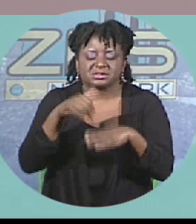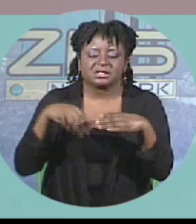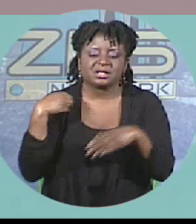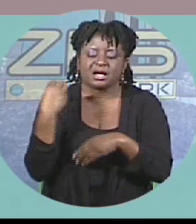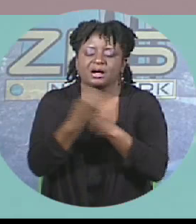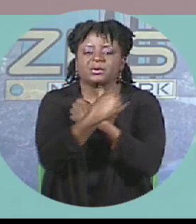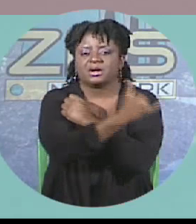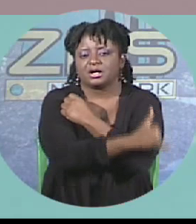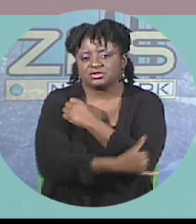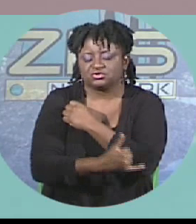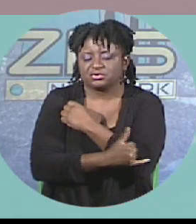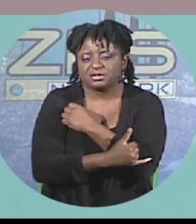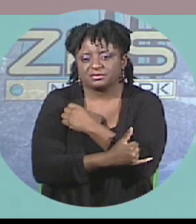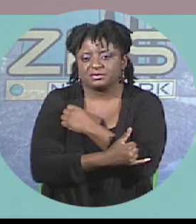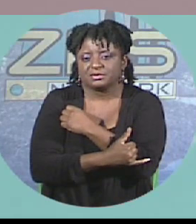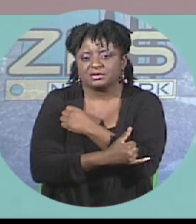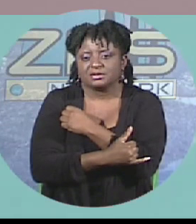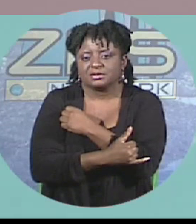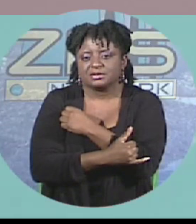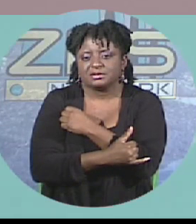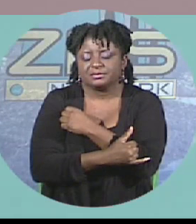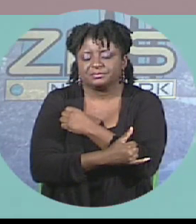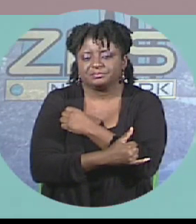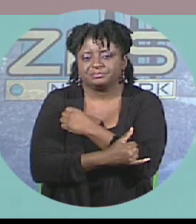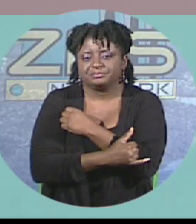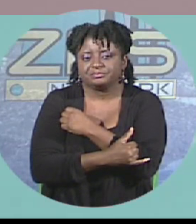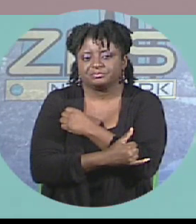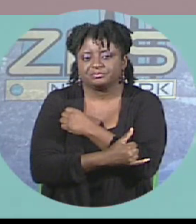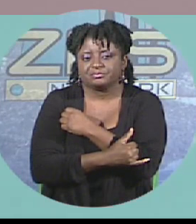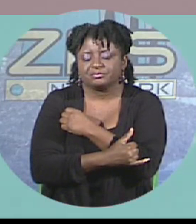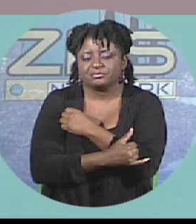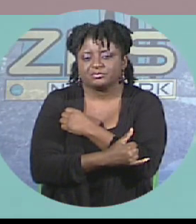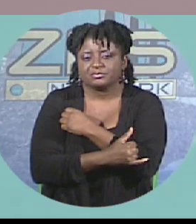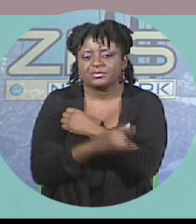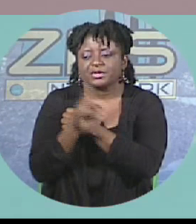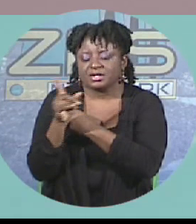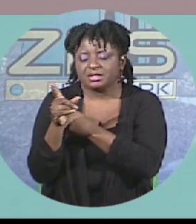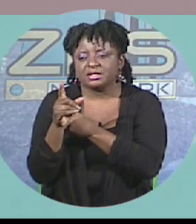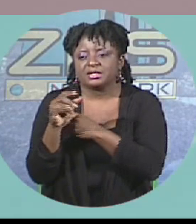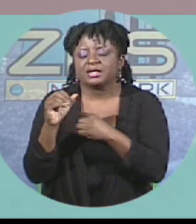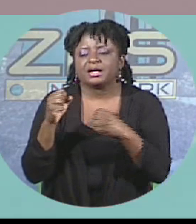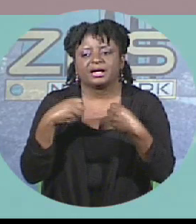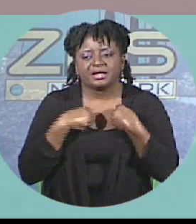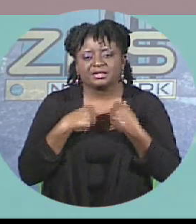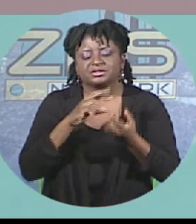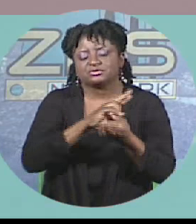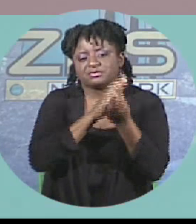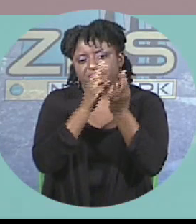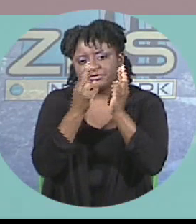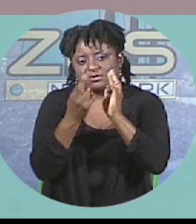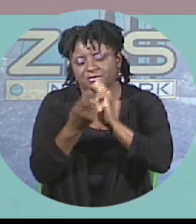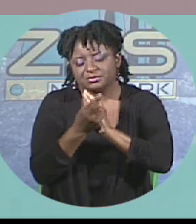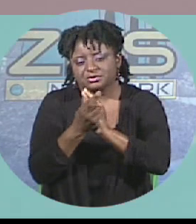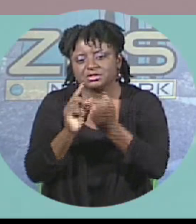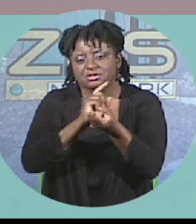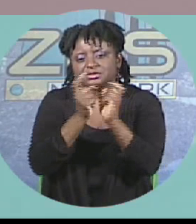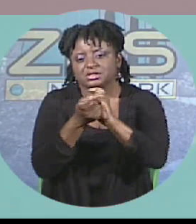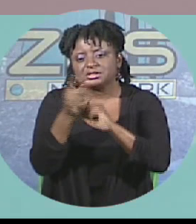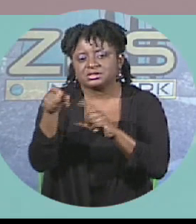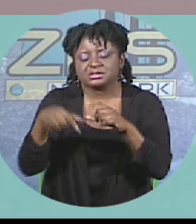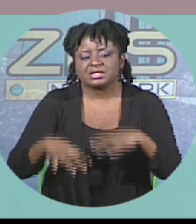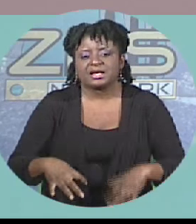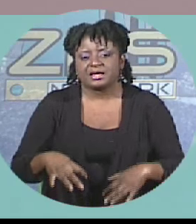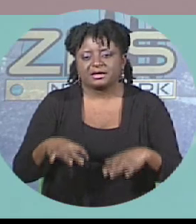country are, and that he has reformed and turned his life around.